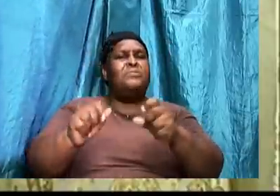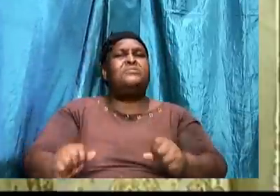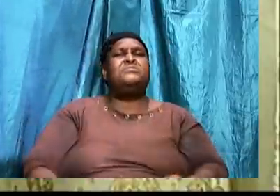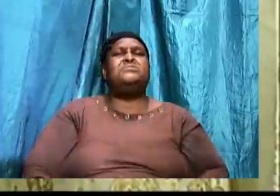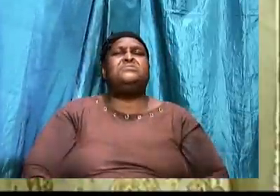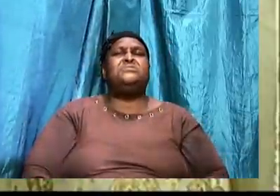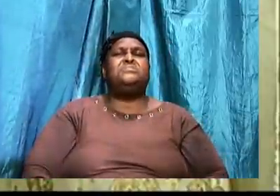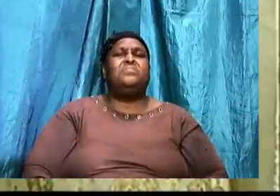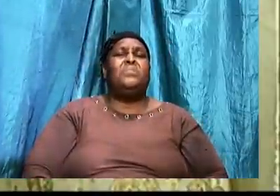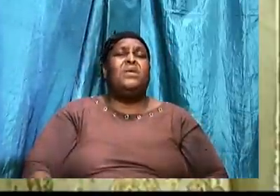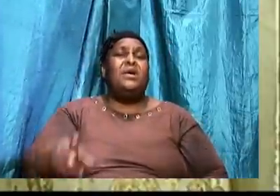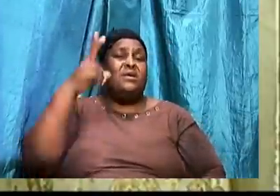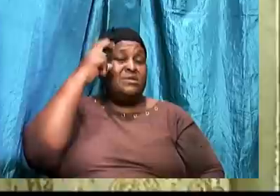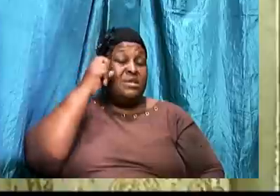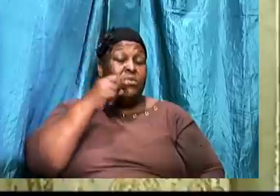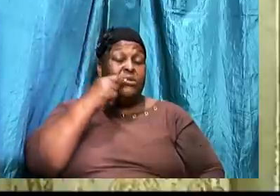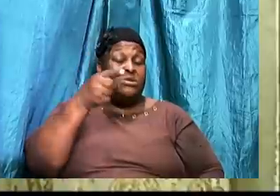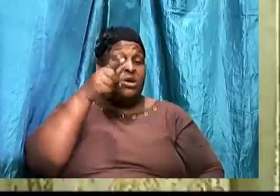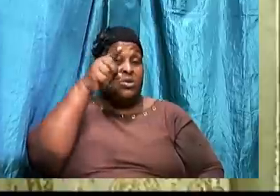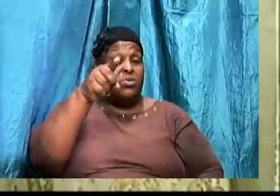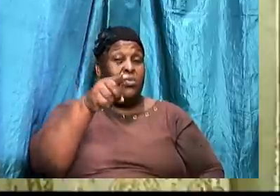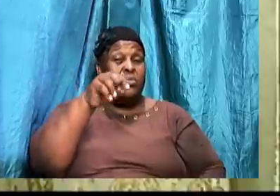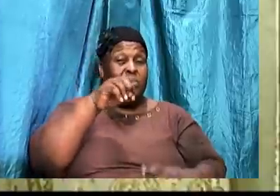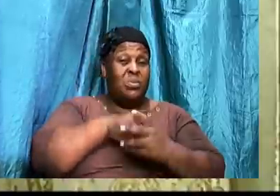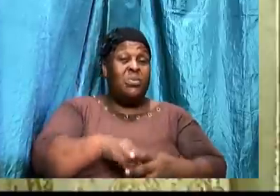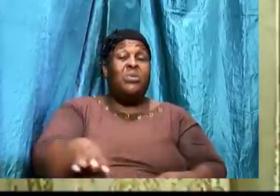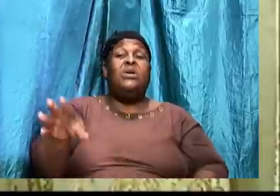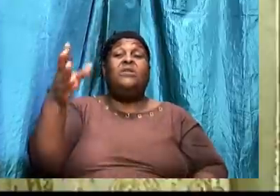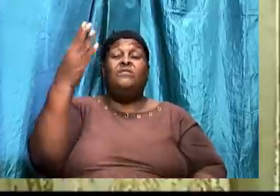And he will tell you. In your face.